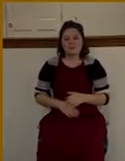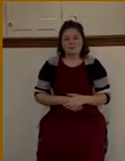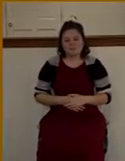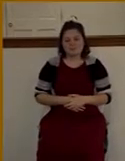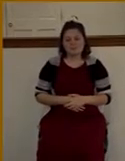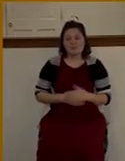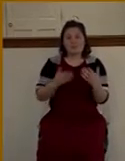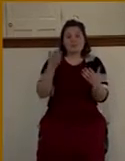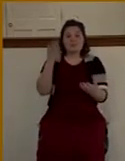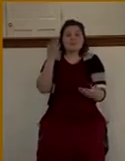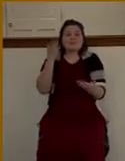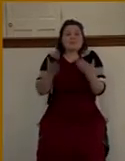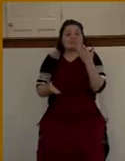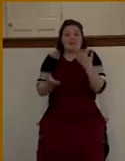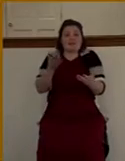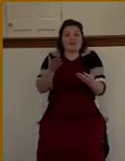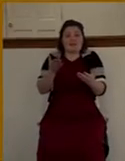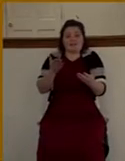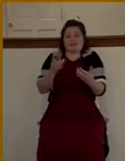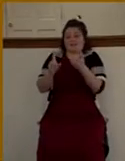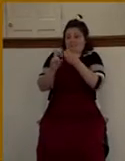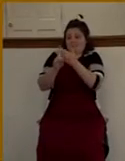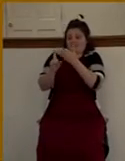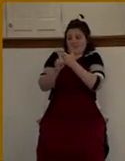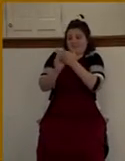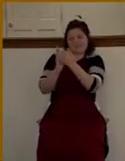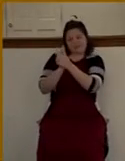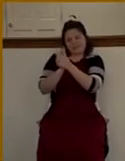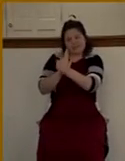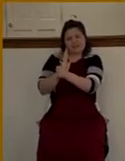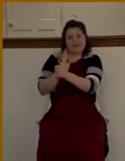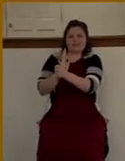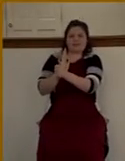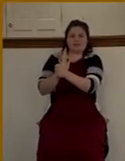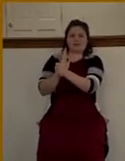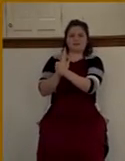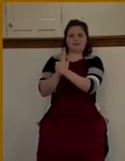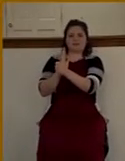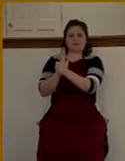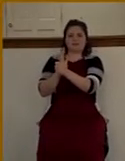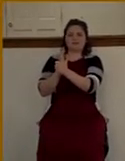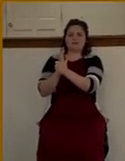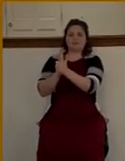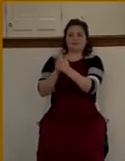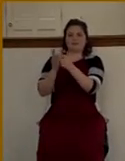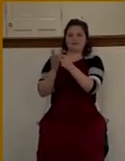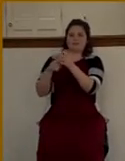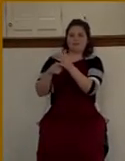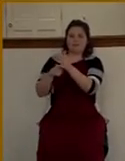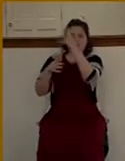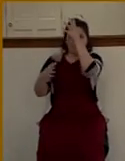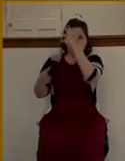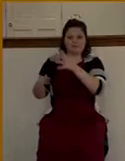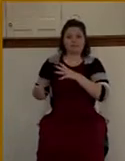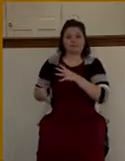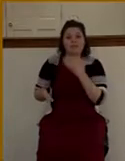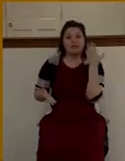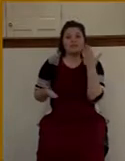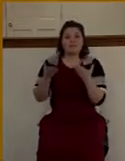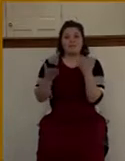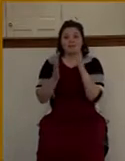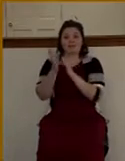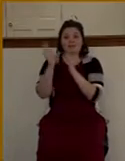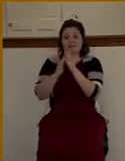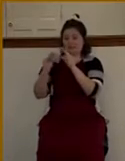Maybe he is a skilled fisherman. And maybe Jesus is teaching us something